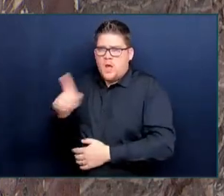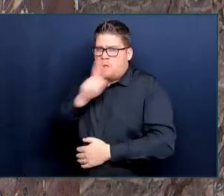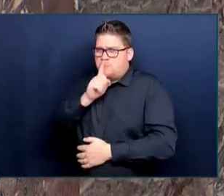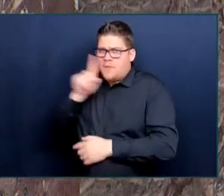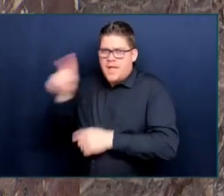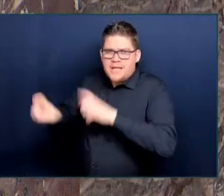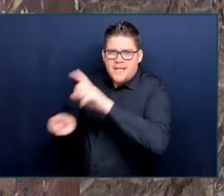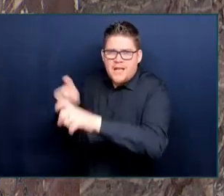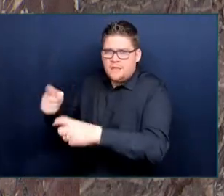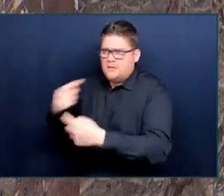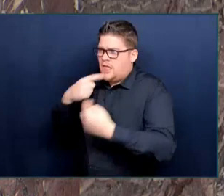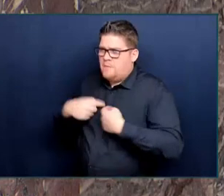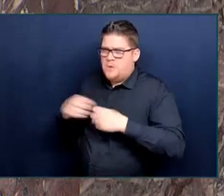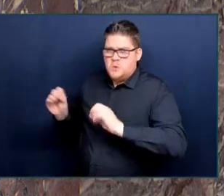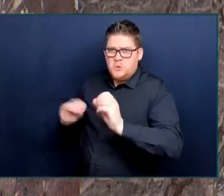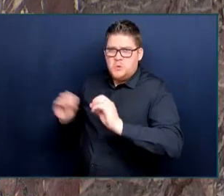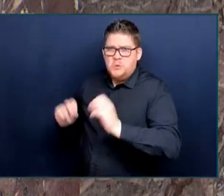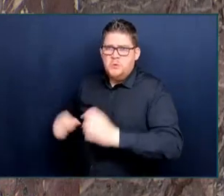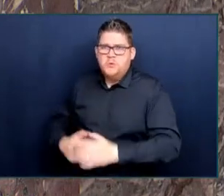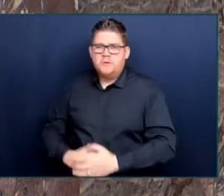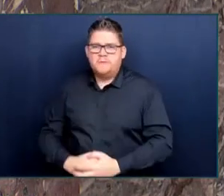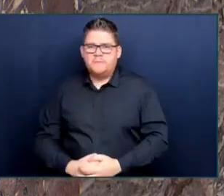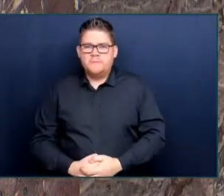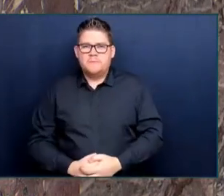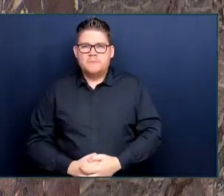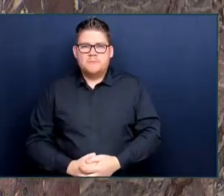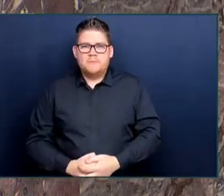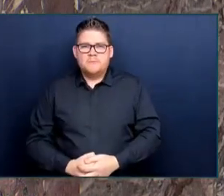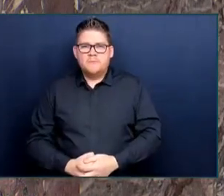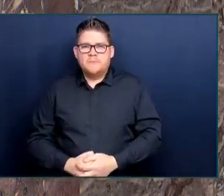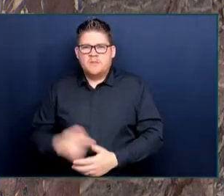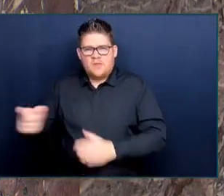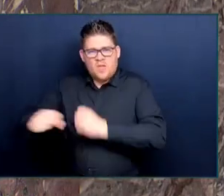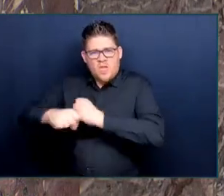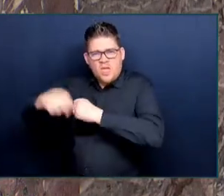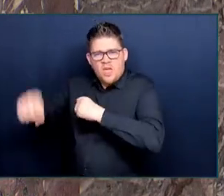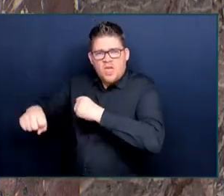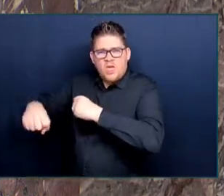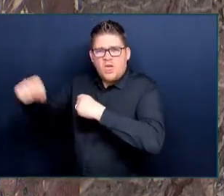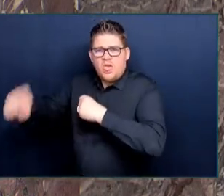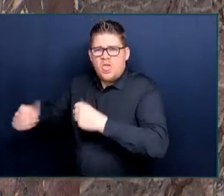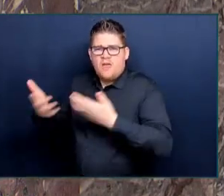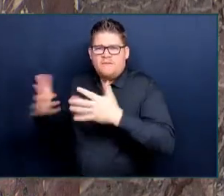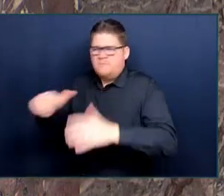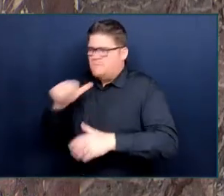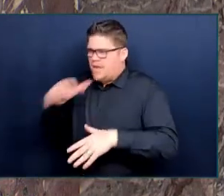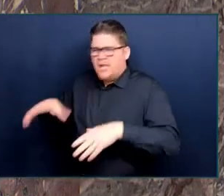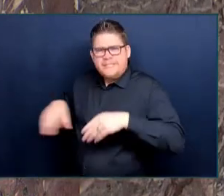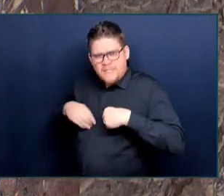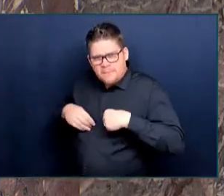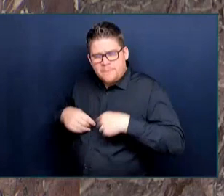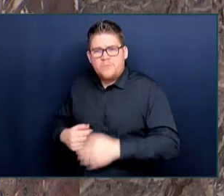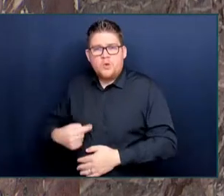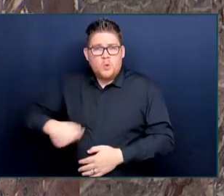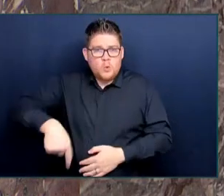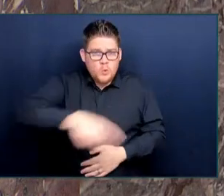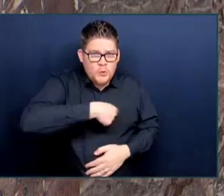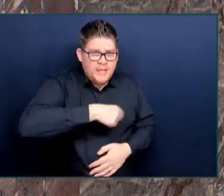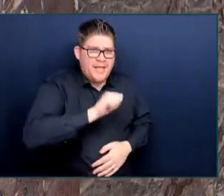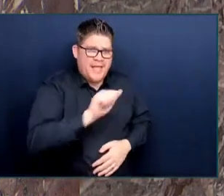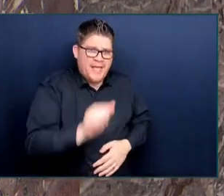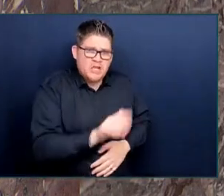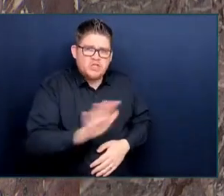This delay is unacceptable and leaves Asian women at risk of more